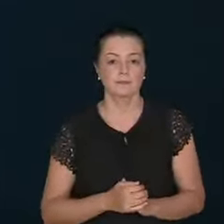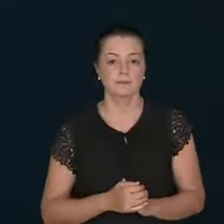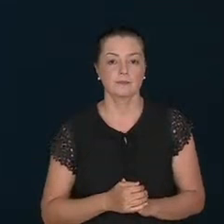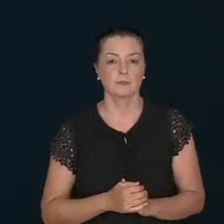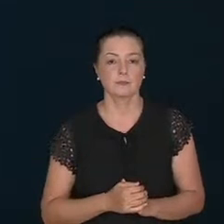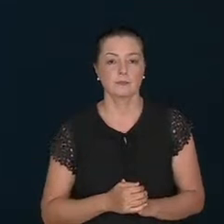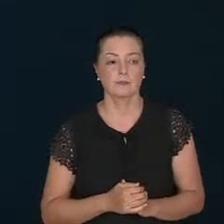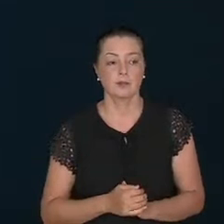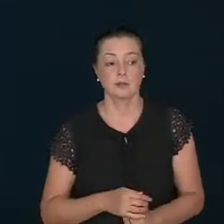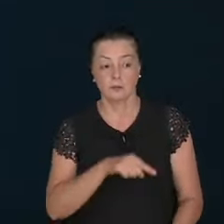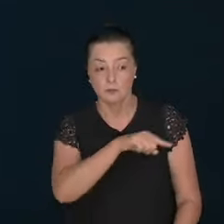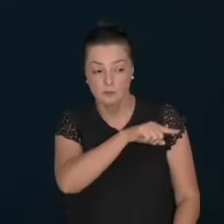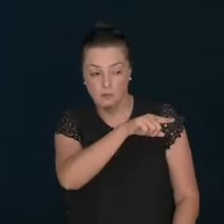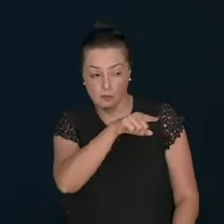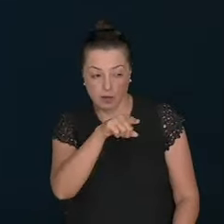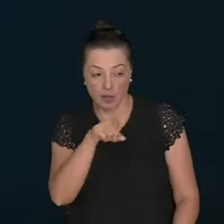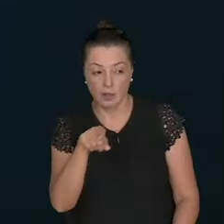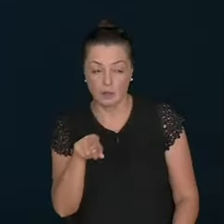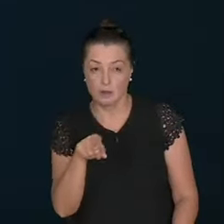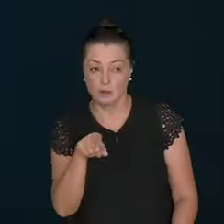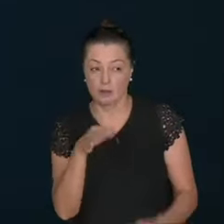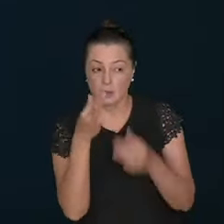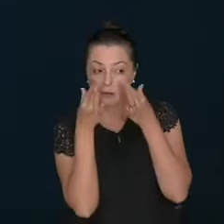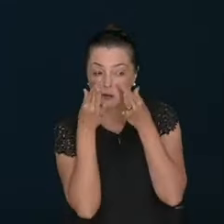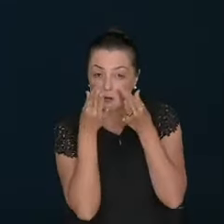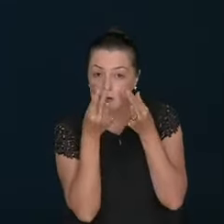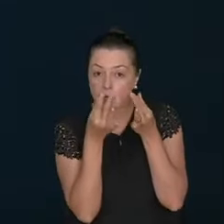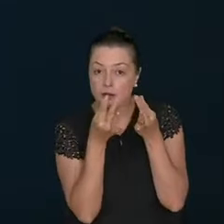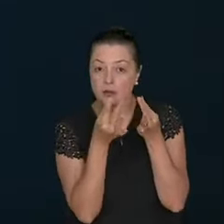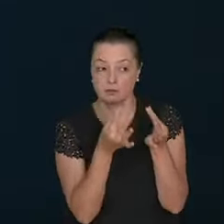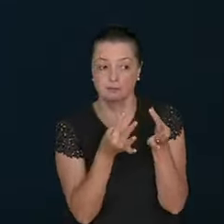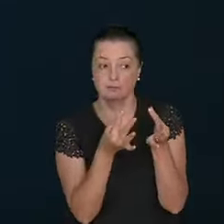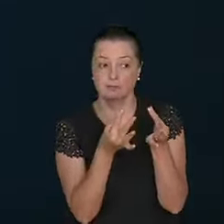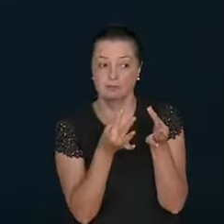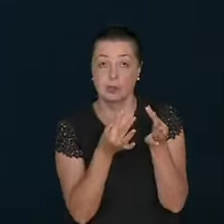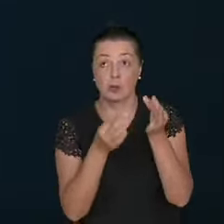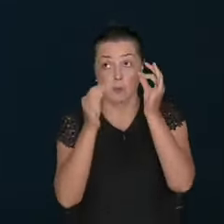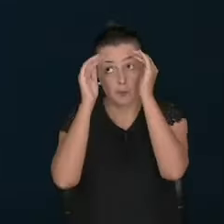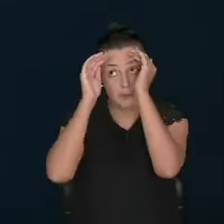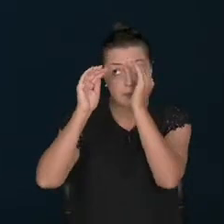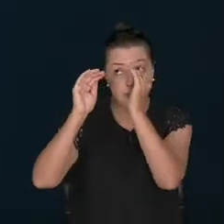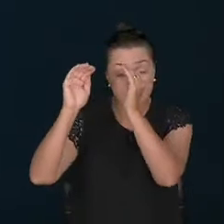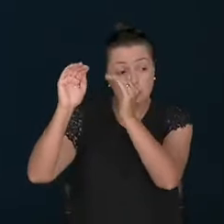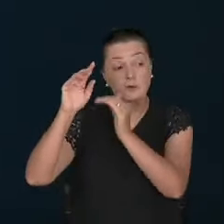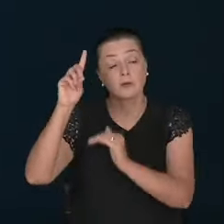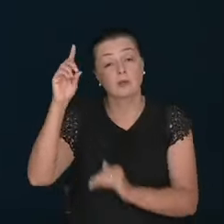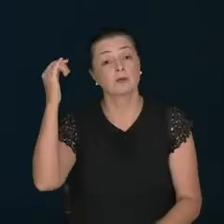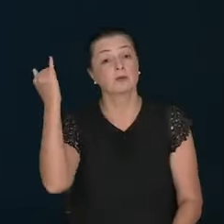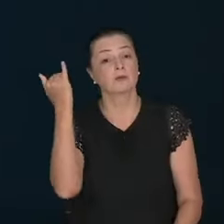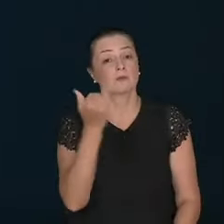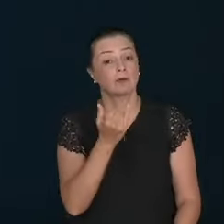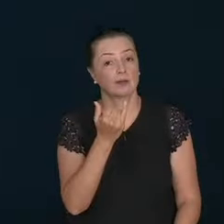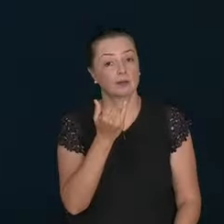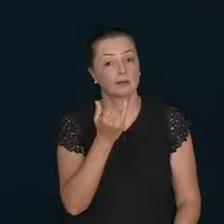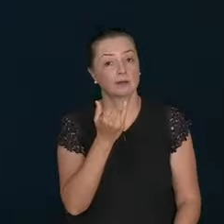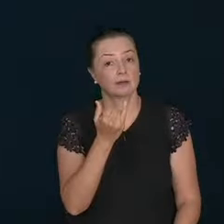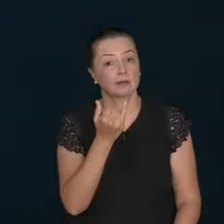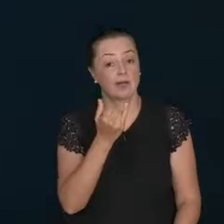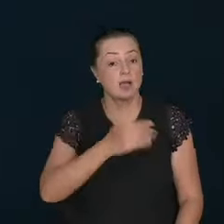He. Who has. An ear. Let him. What the spirit. Says. To the churches.